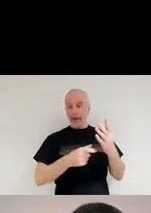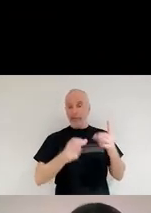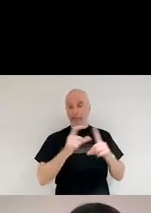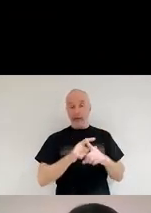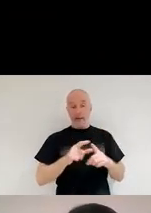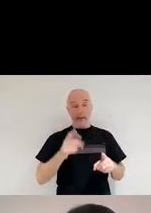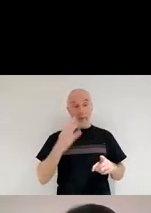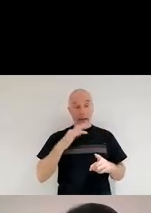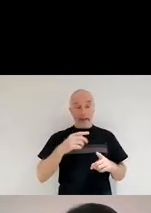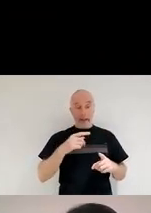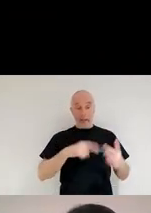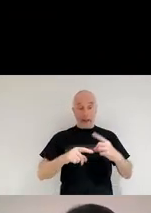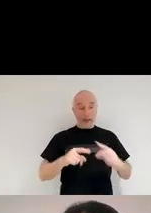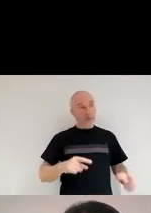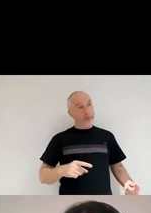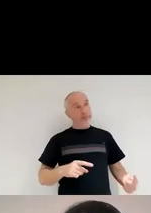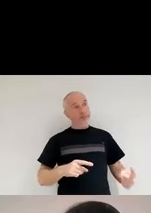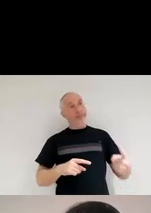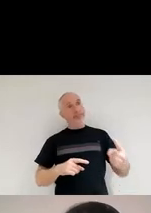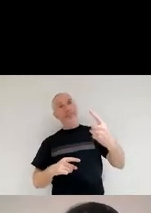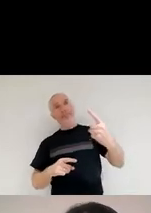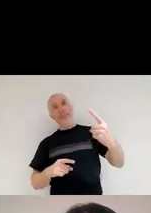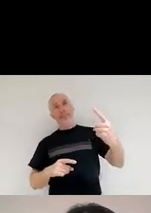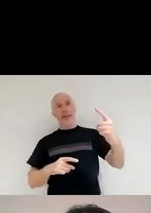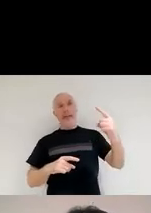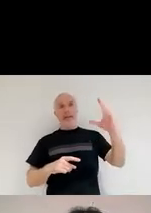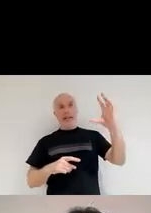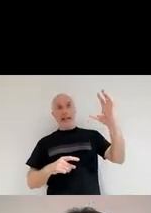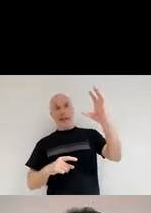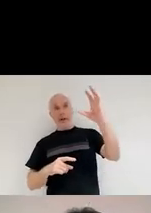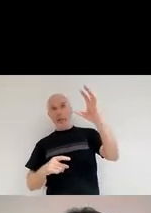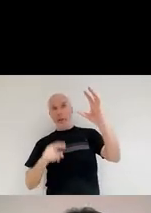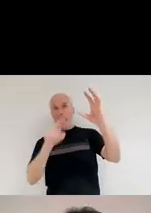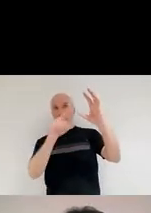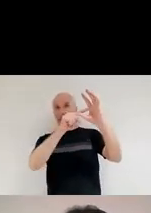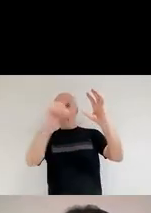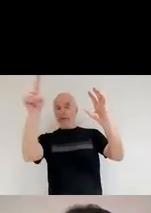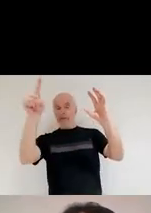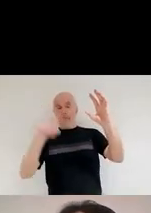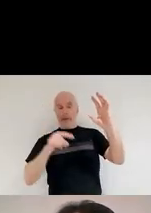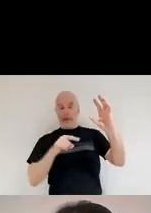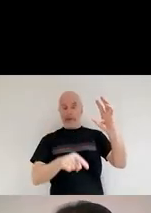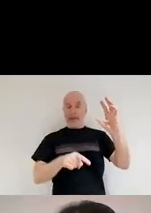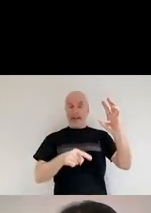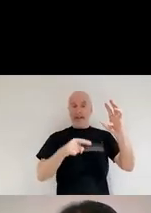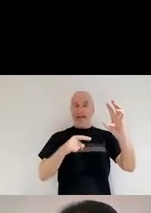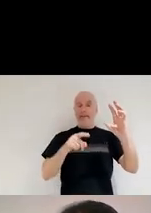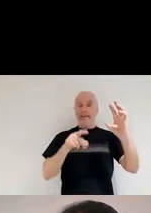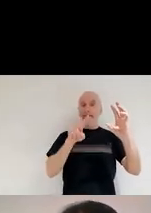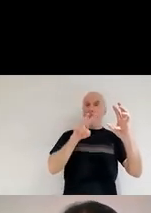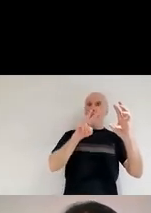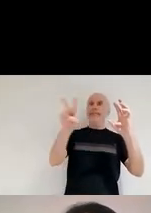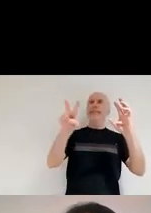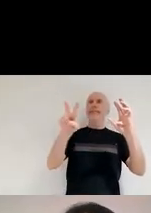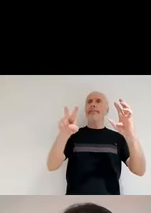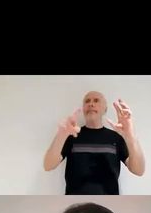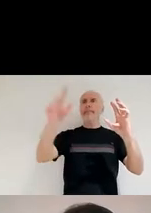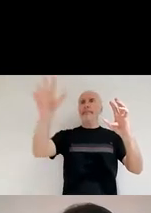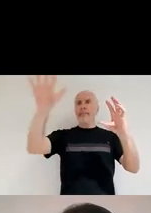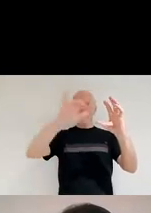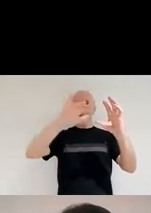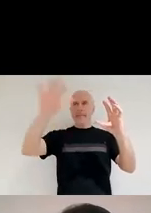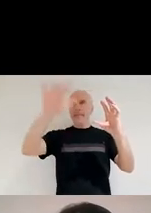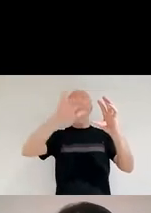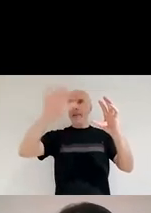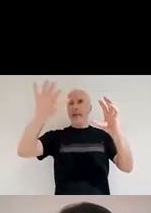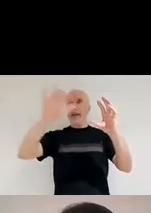you can't just send them as they are, because otherwise, instead of detecting the infrared from the stars, they would start